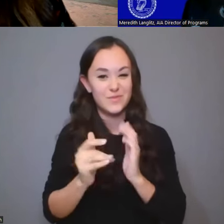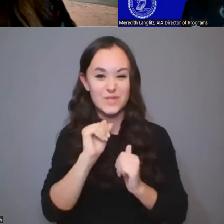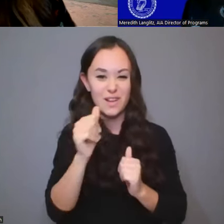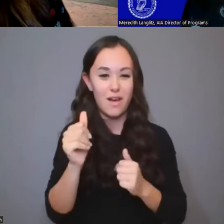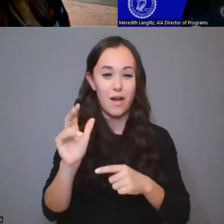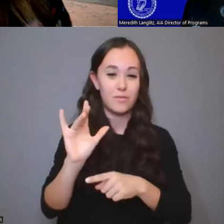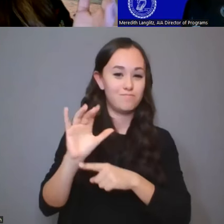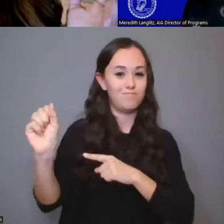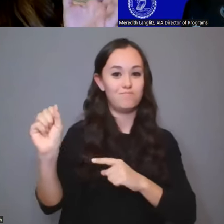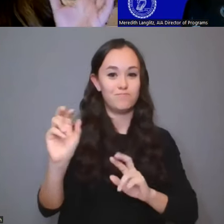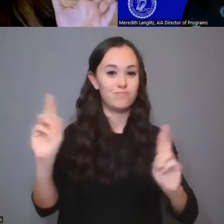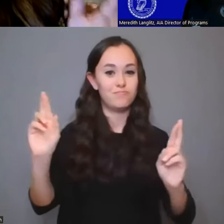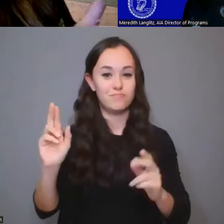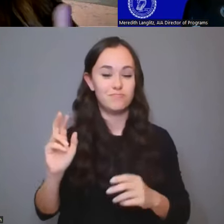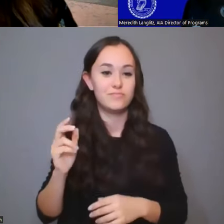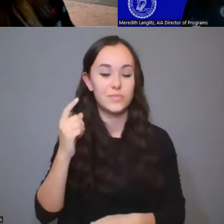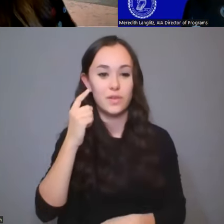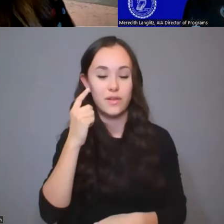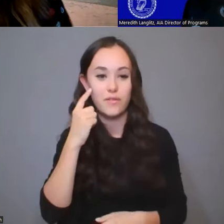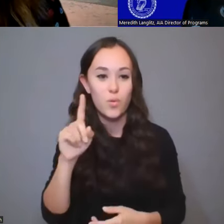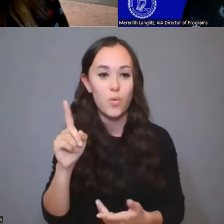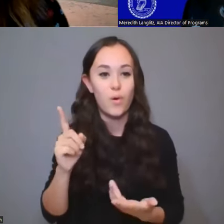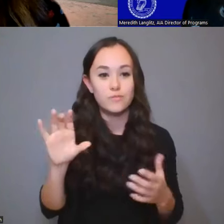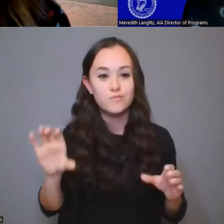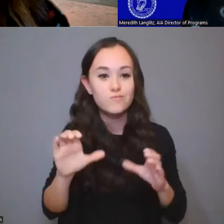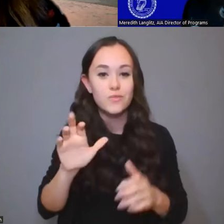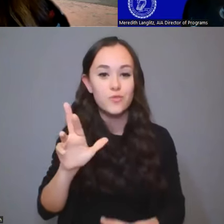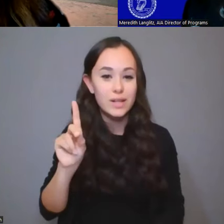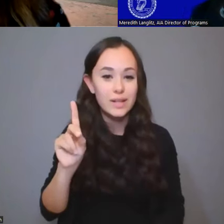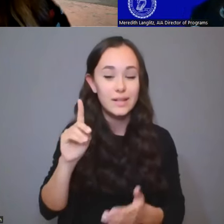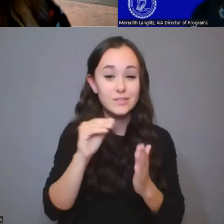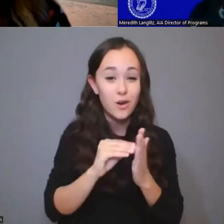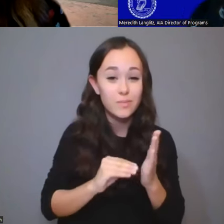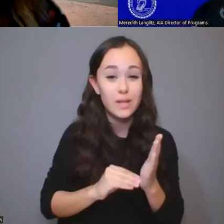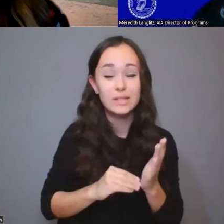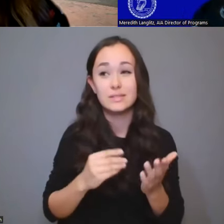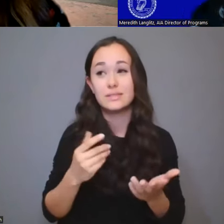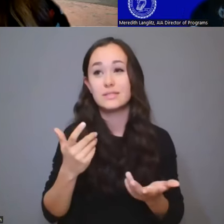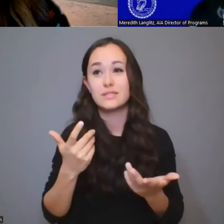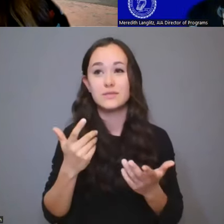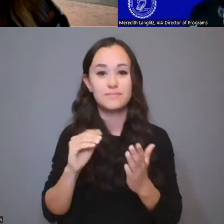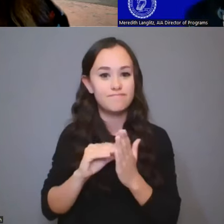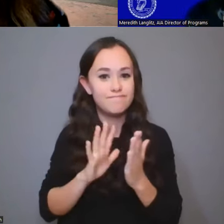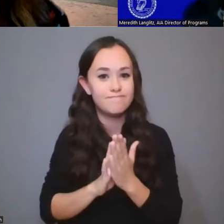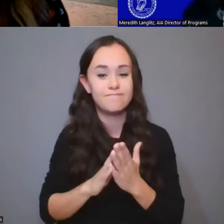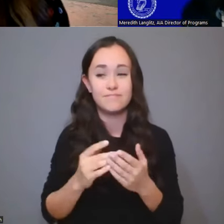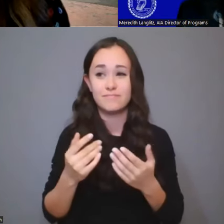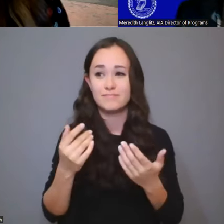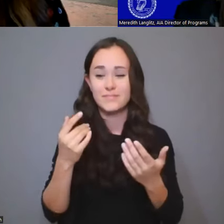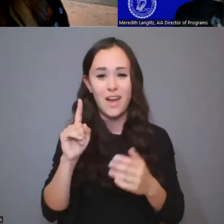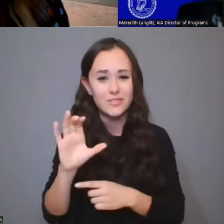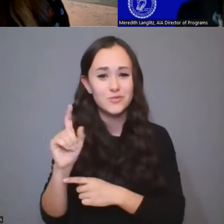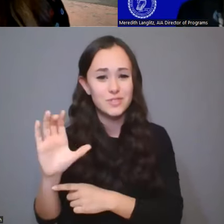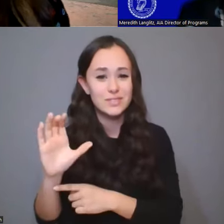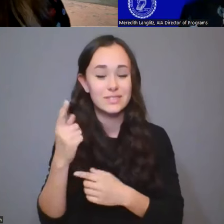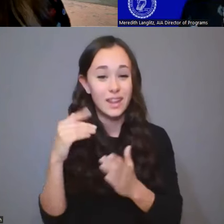available to 3D, you know, document hundreds, if not thousands, of surface-collected belongings. We did,